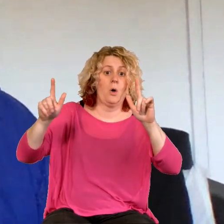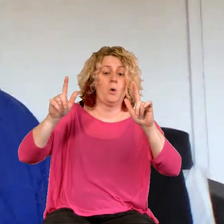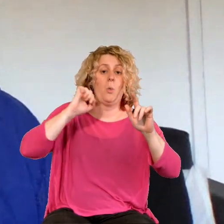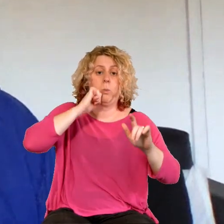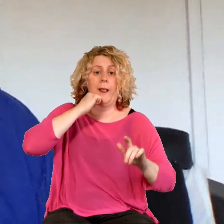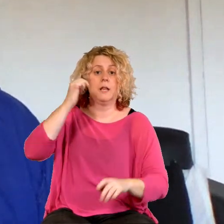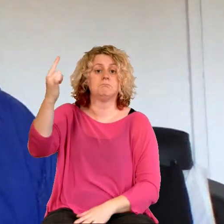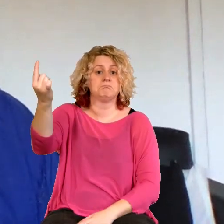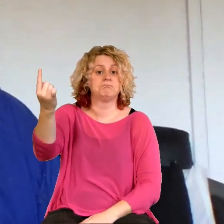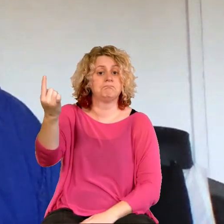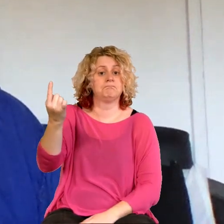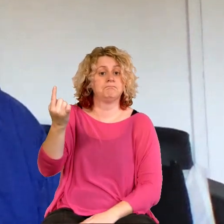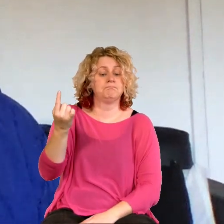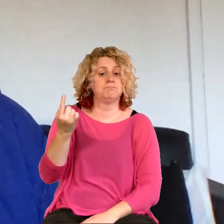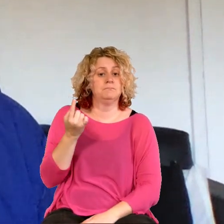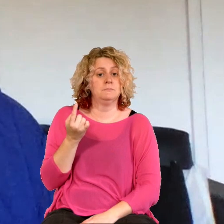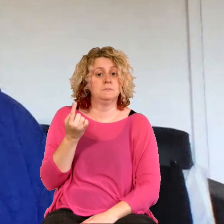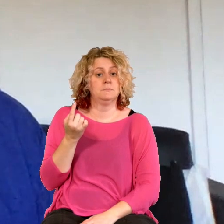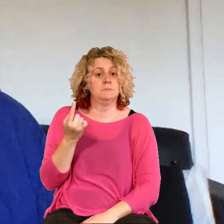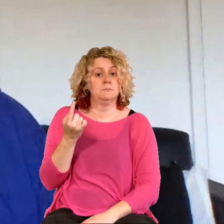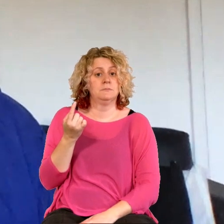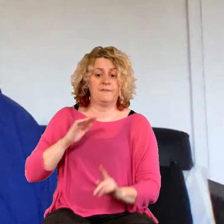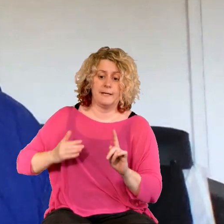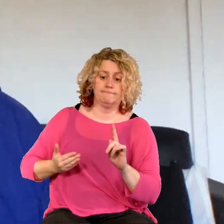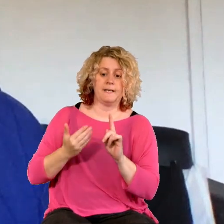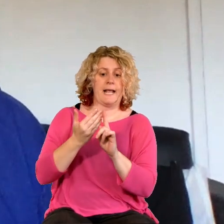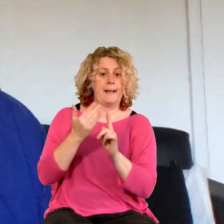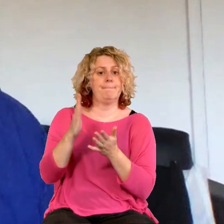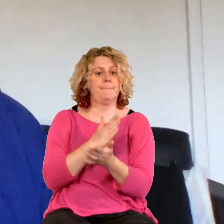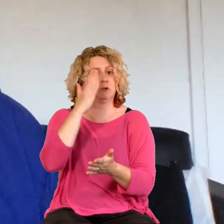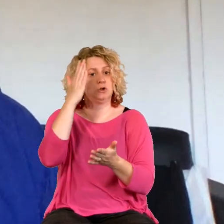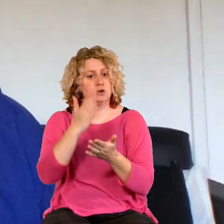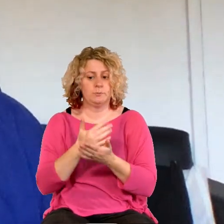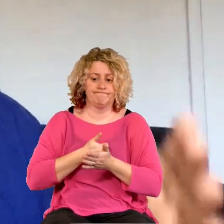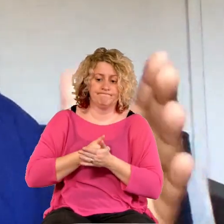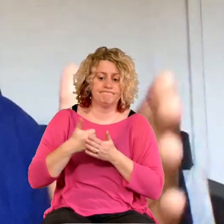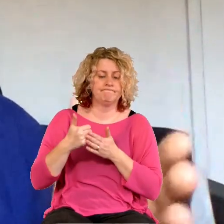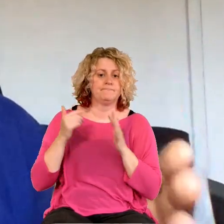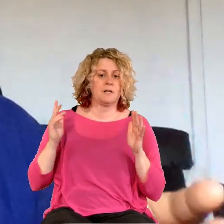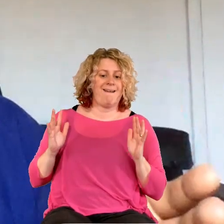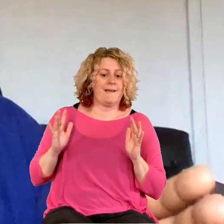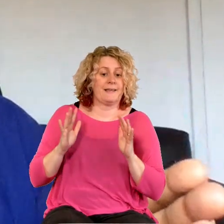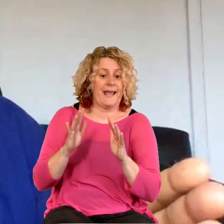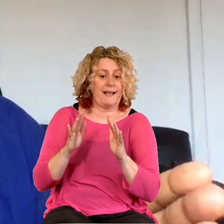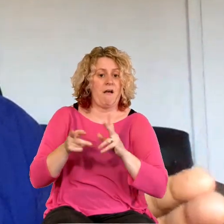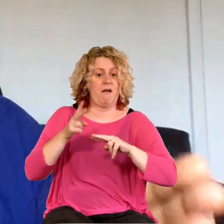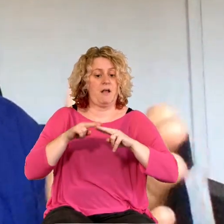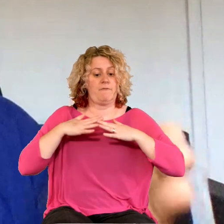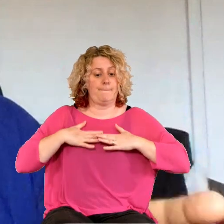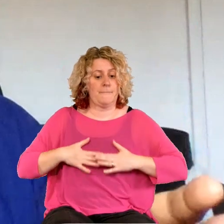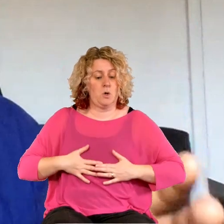drawing near. I think that having that intentionality to recognize that our time of gathering,